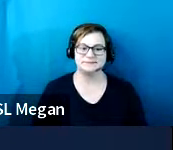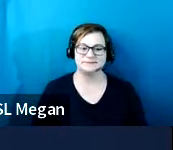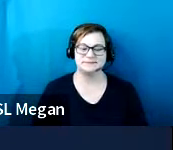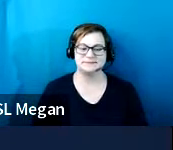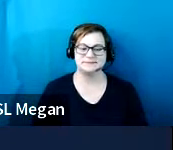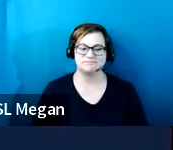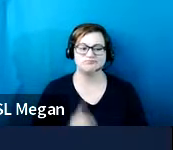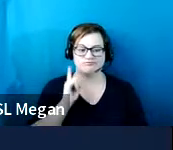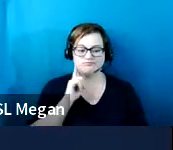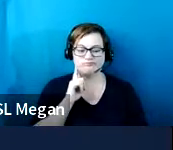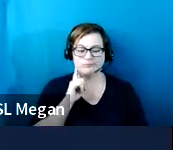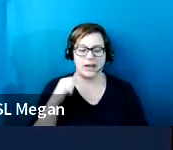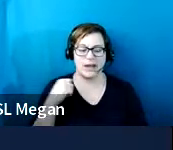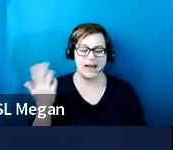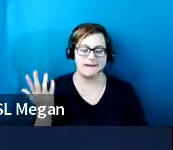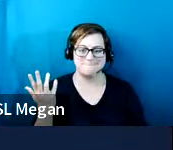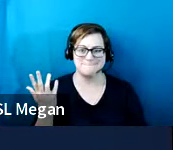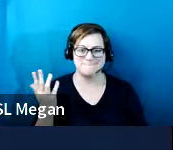Yep. Um,